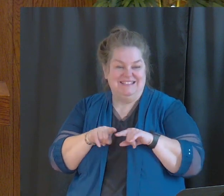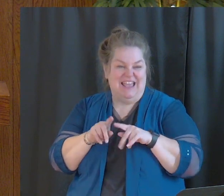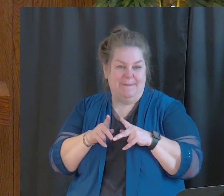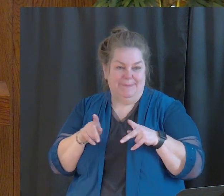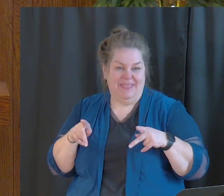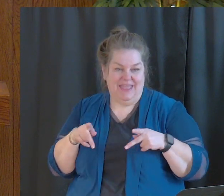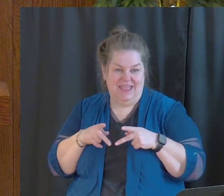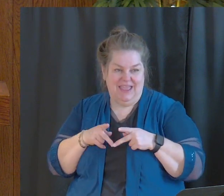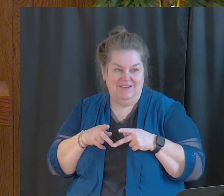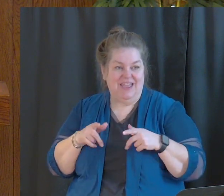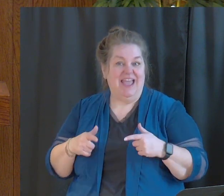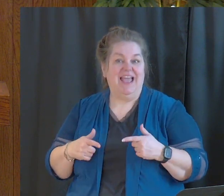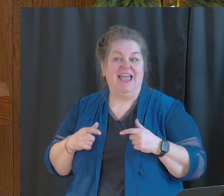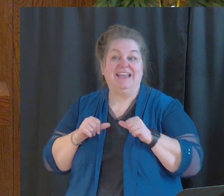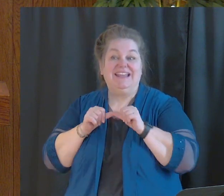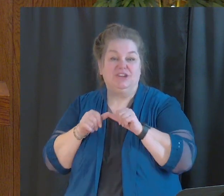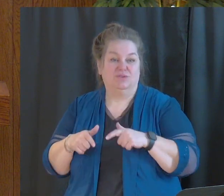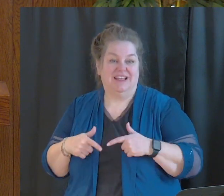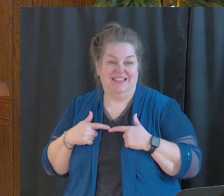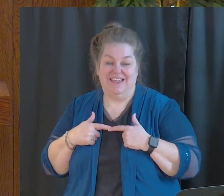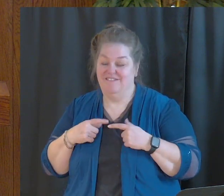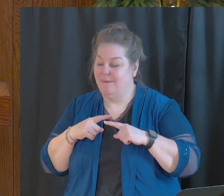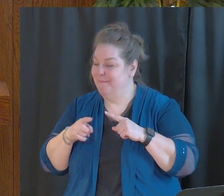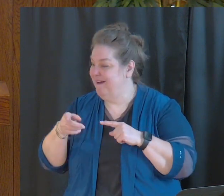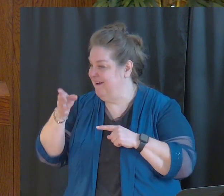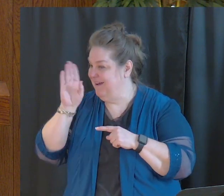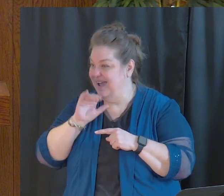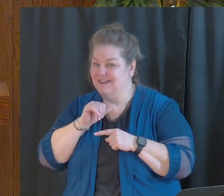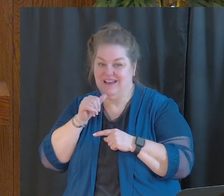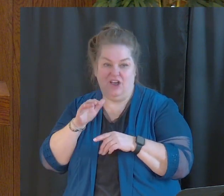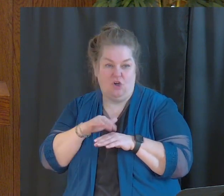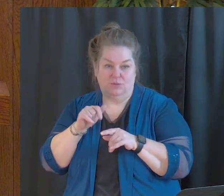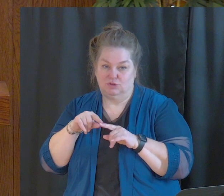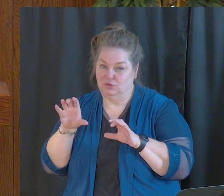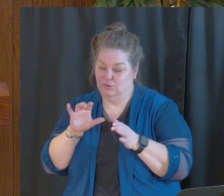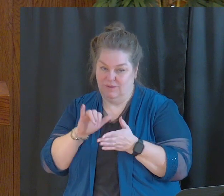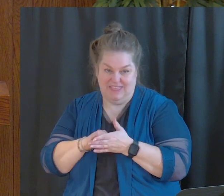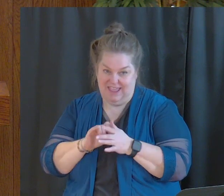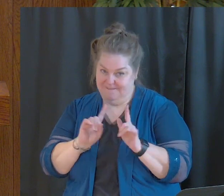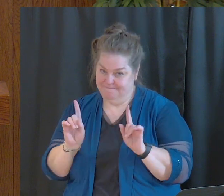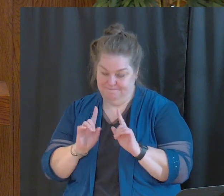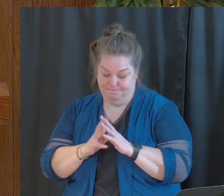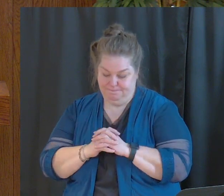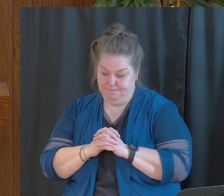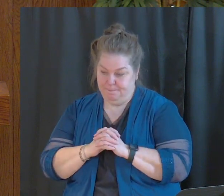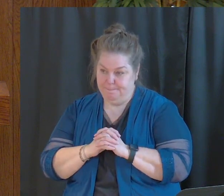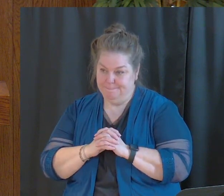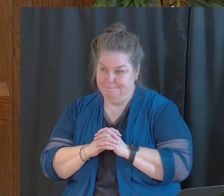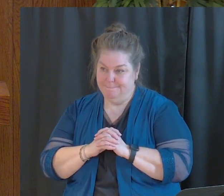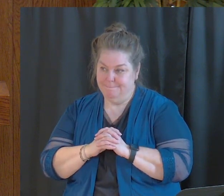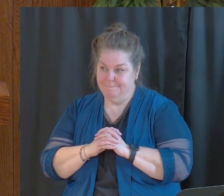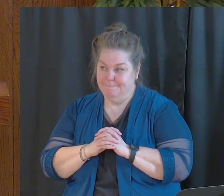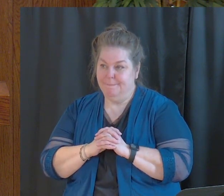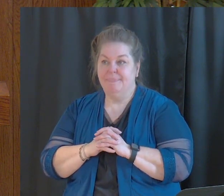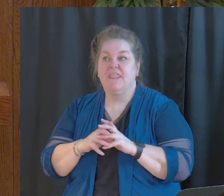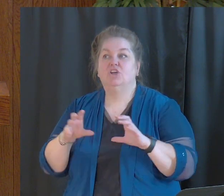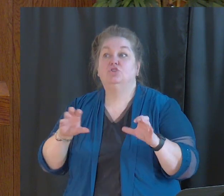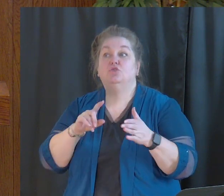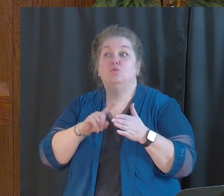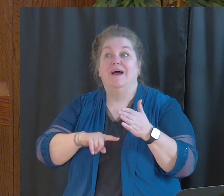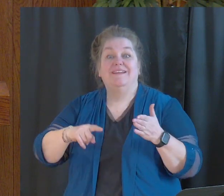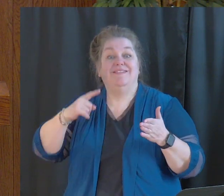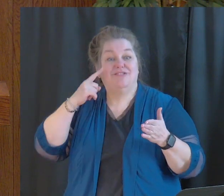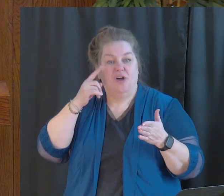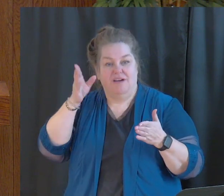just live his life. But he knew that's not what God had called him to do, and so he stretched his way out and did what he felt God was calling him to do.